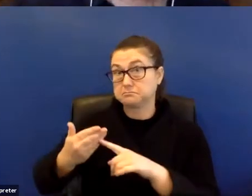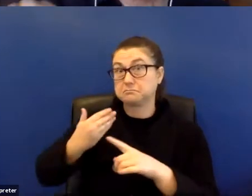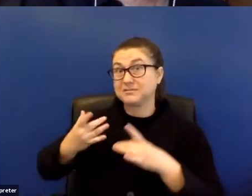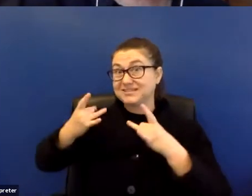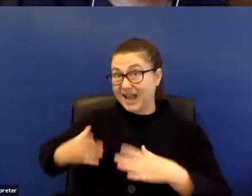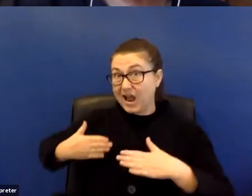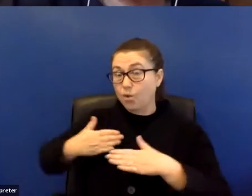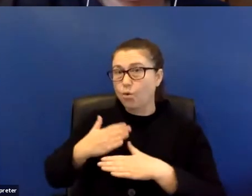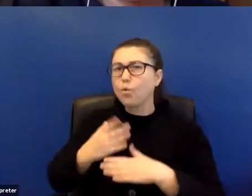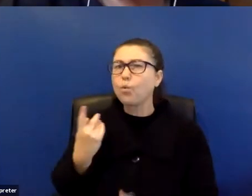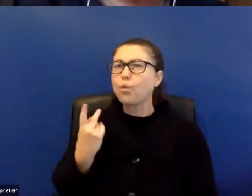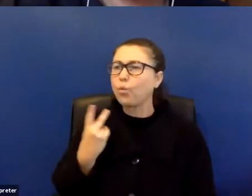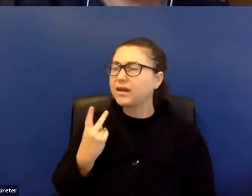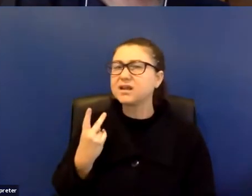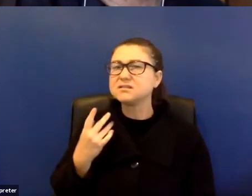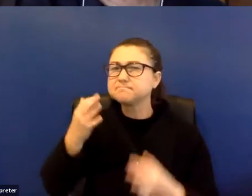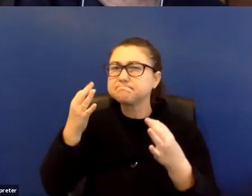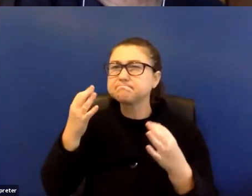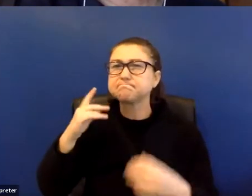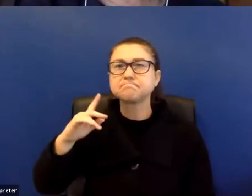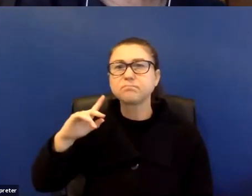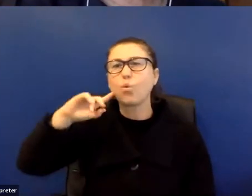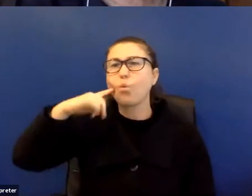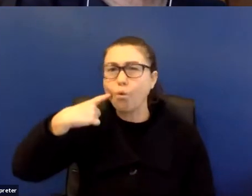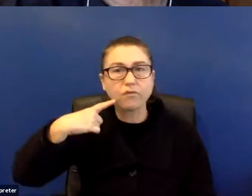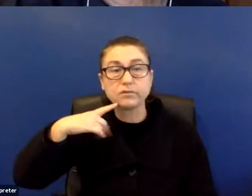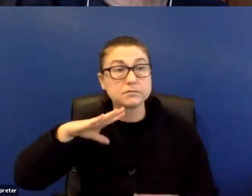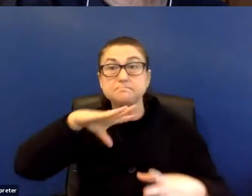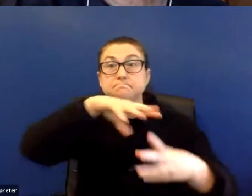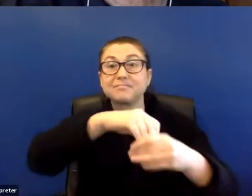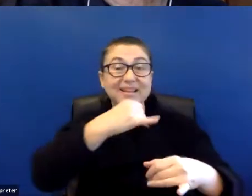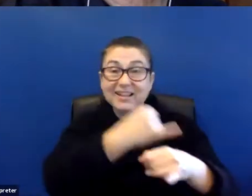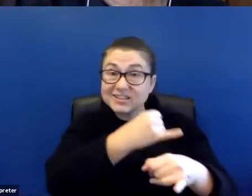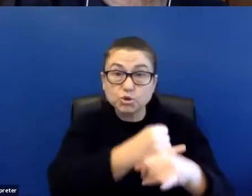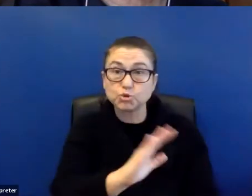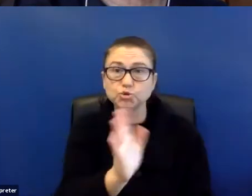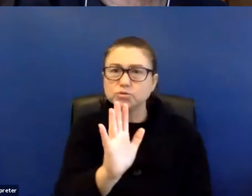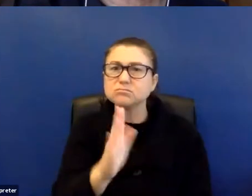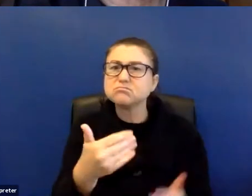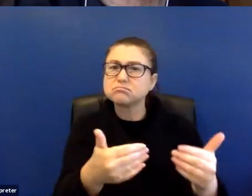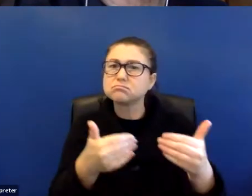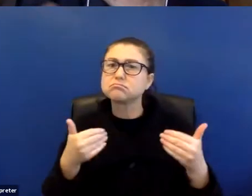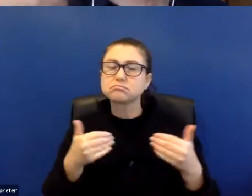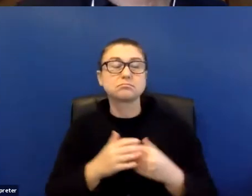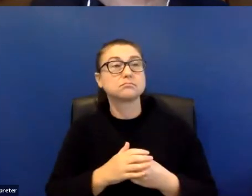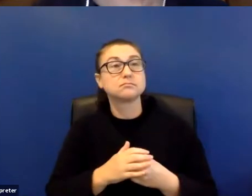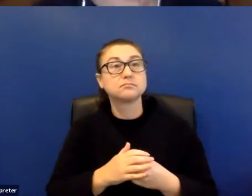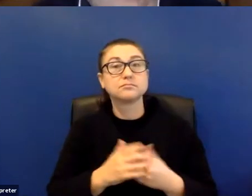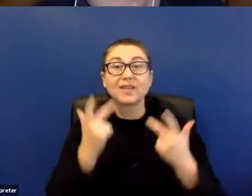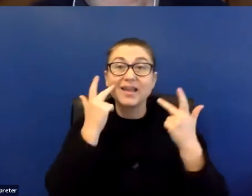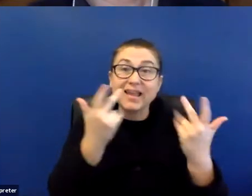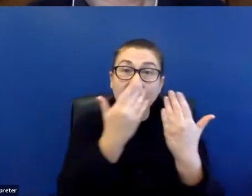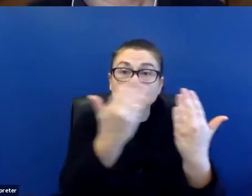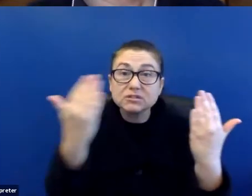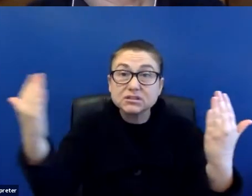work outside of institutions. And that might be, you know, galleries or fields of